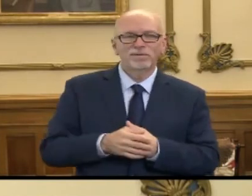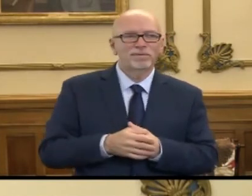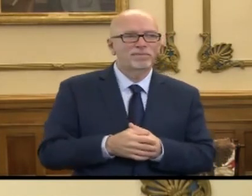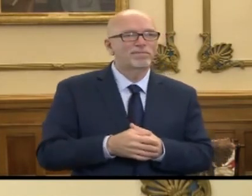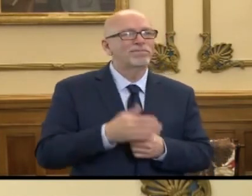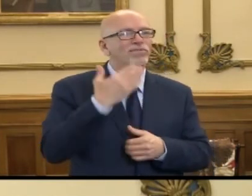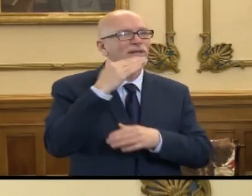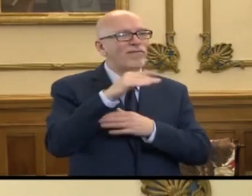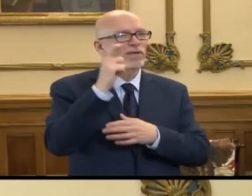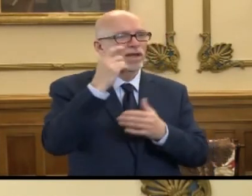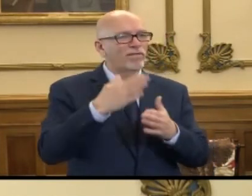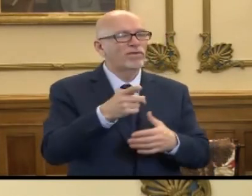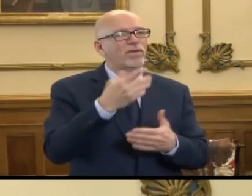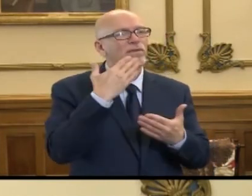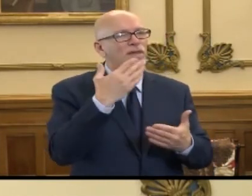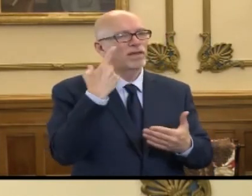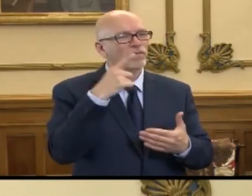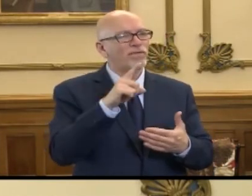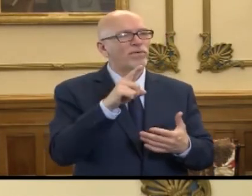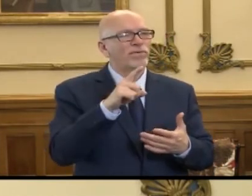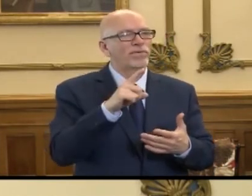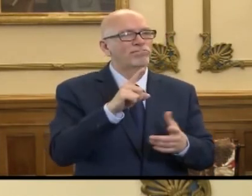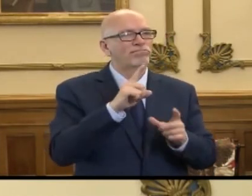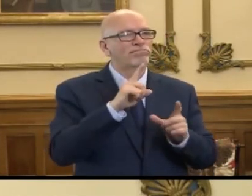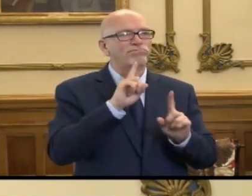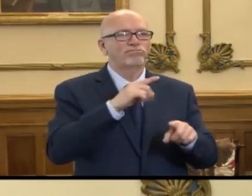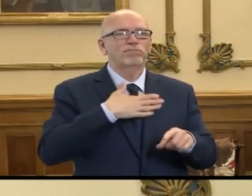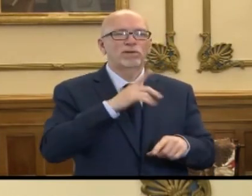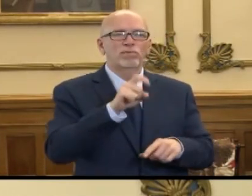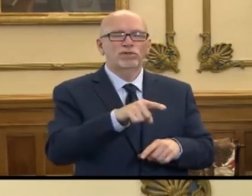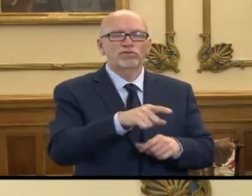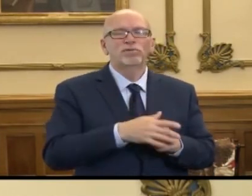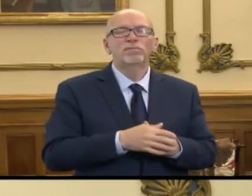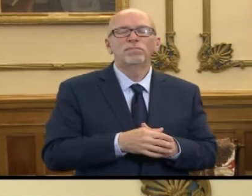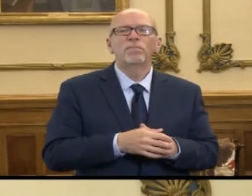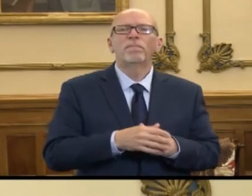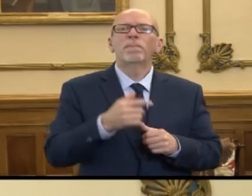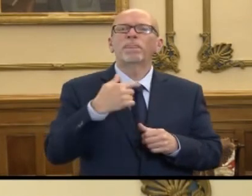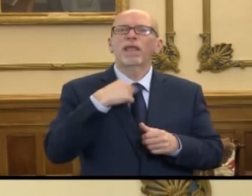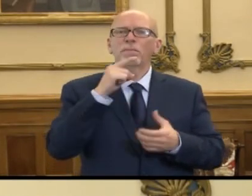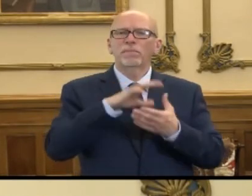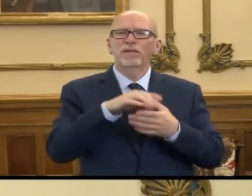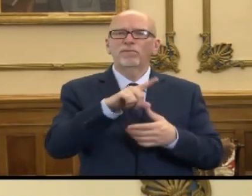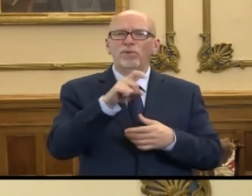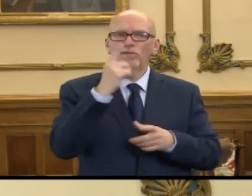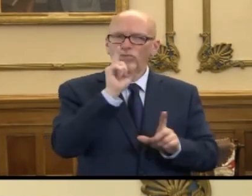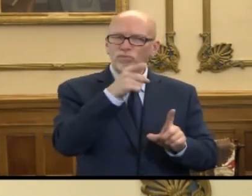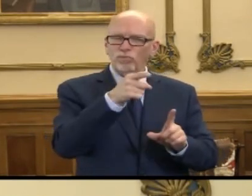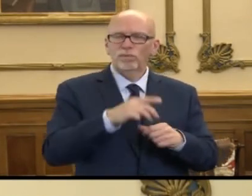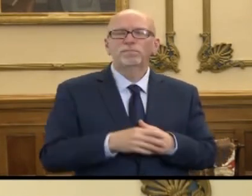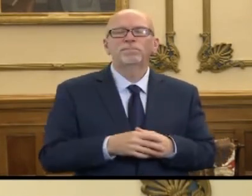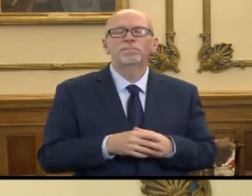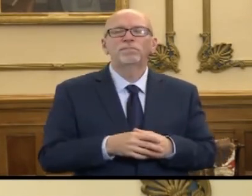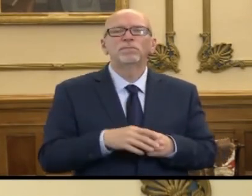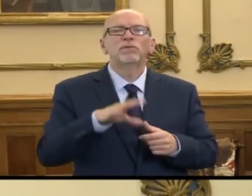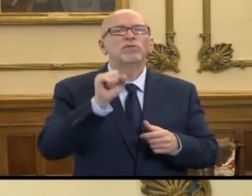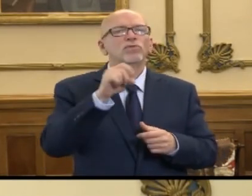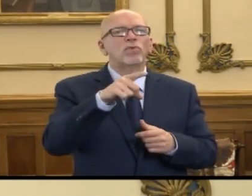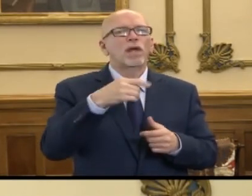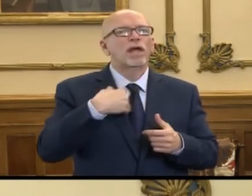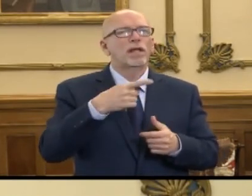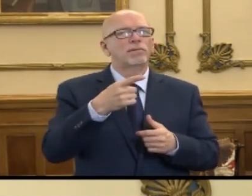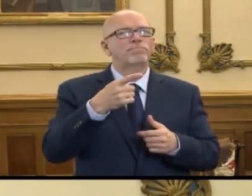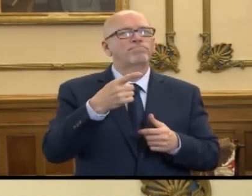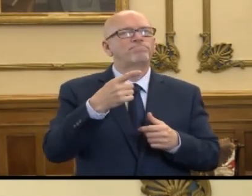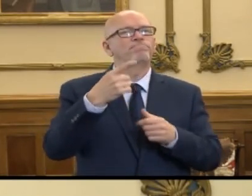Good afternoon, Governor. Thank you so much for taking my question. I believe this one will be for you. So there has been a